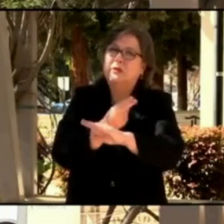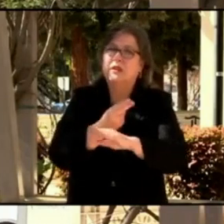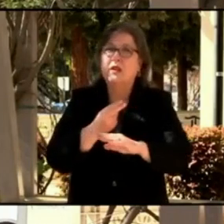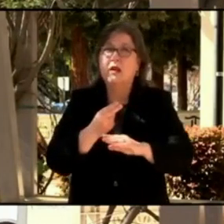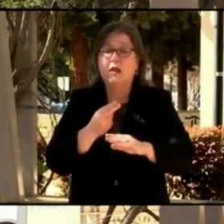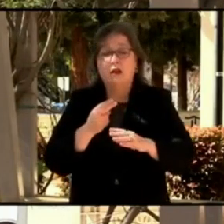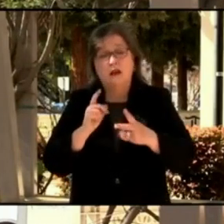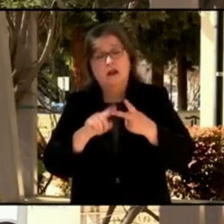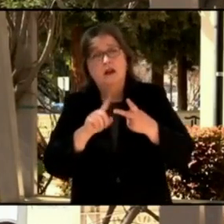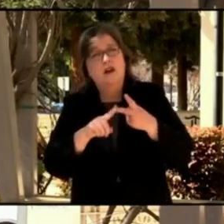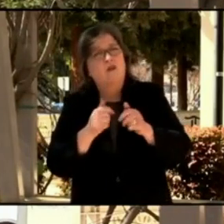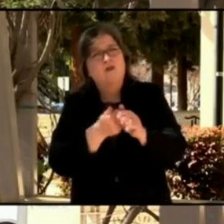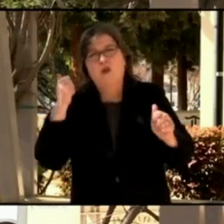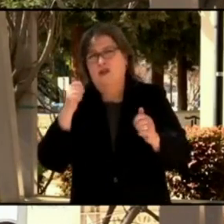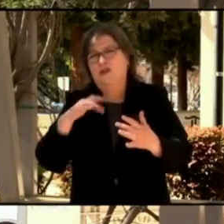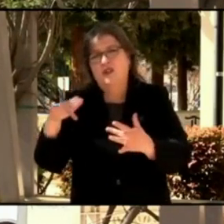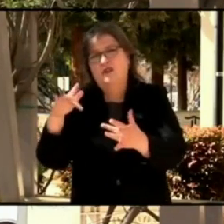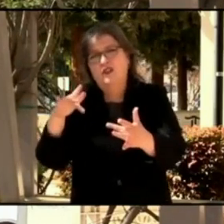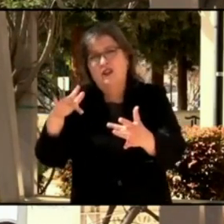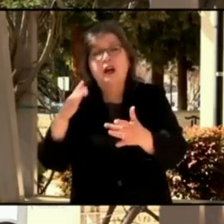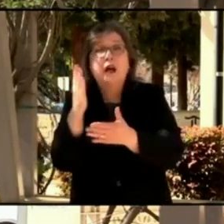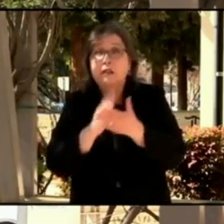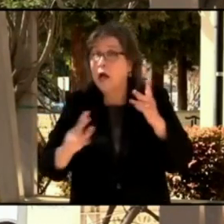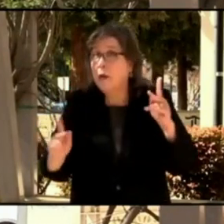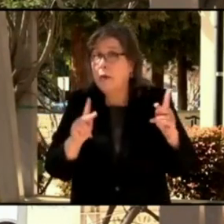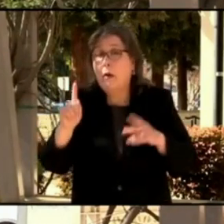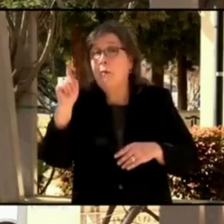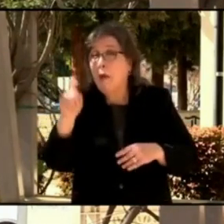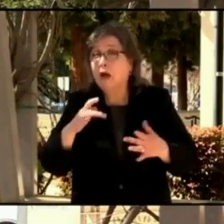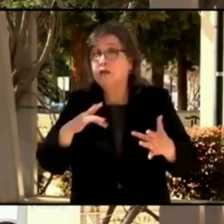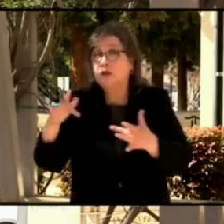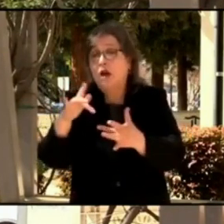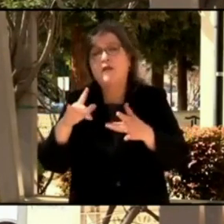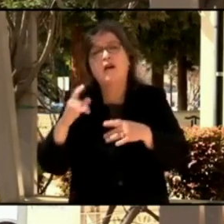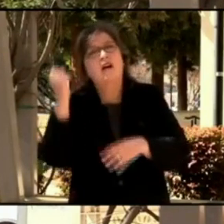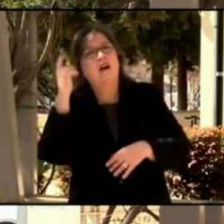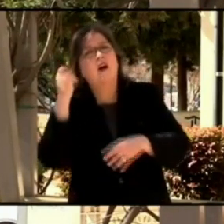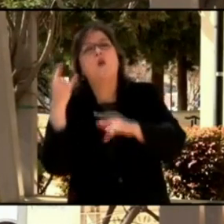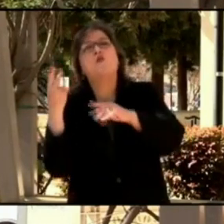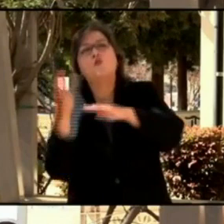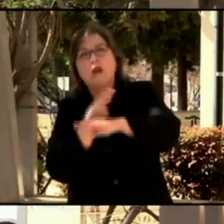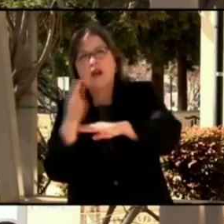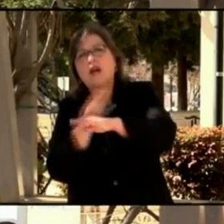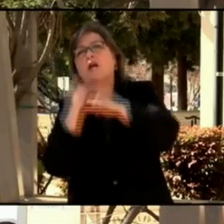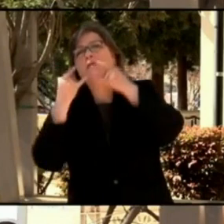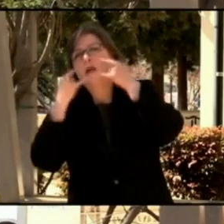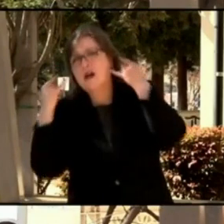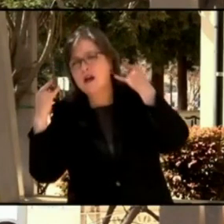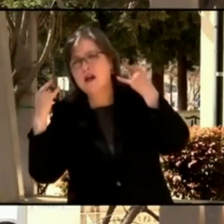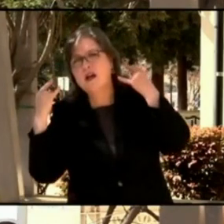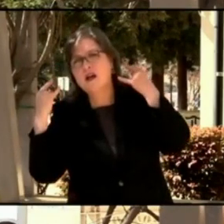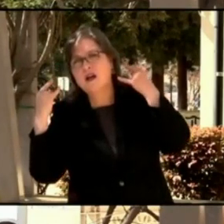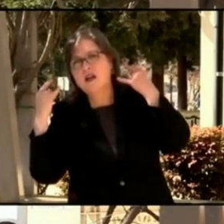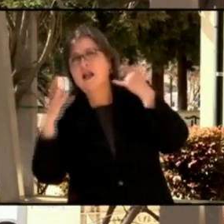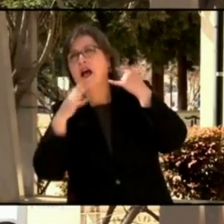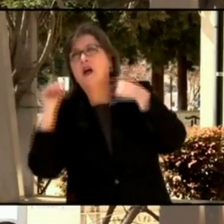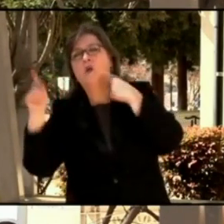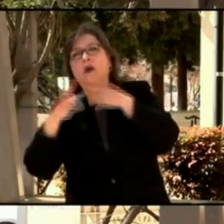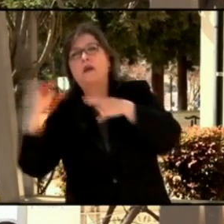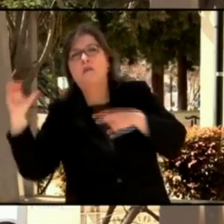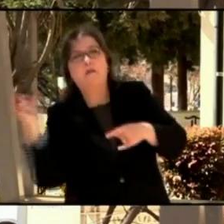wear your mask and make sure that when you come back to the county that you quarantine, that you stay away from others.